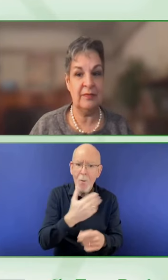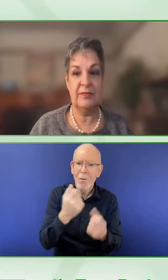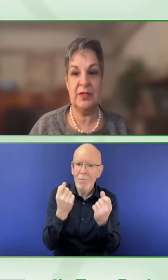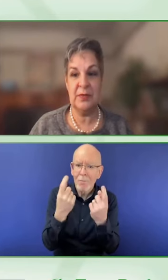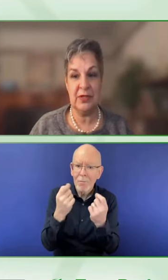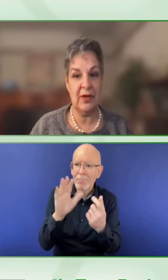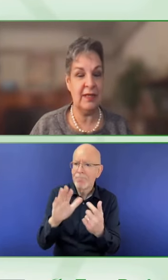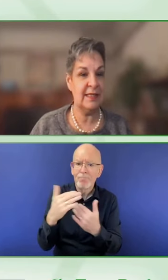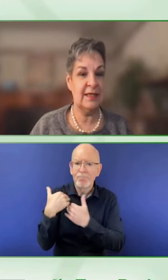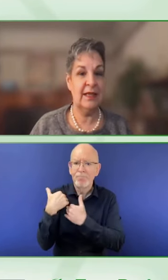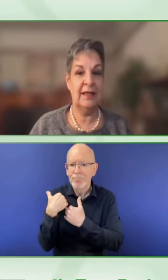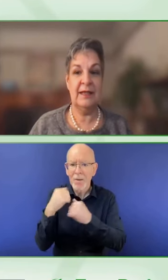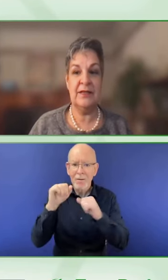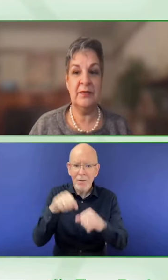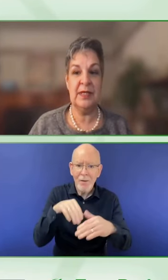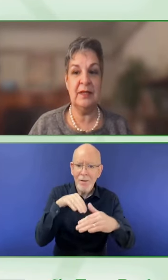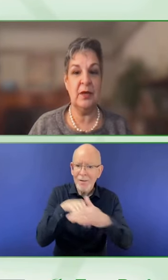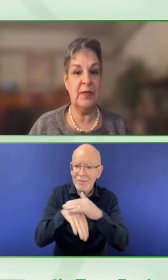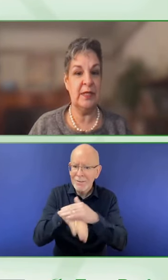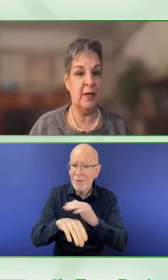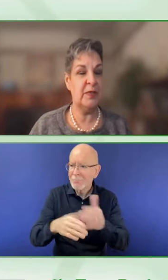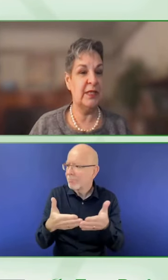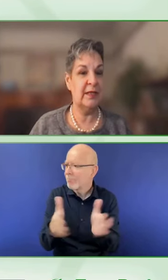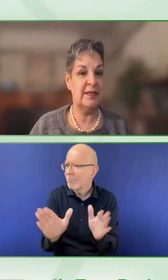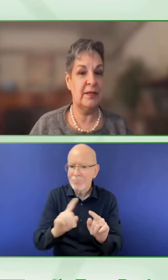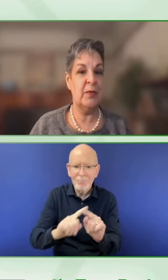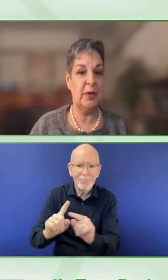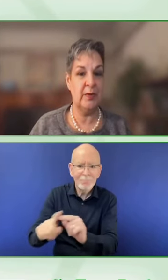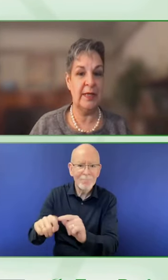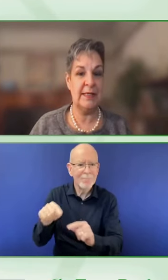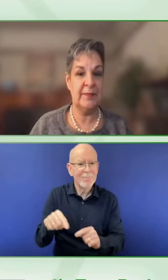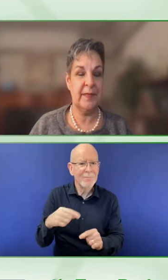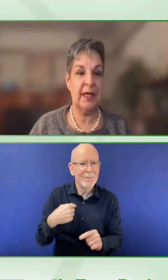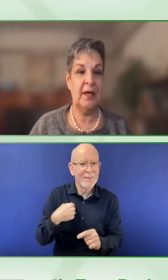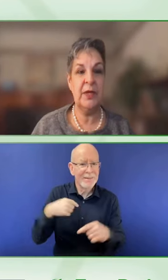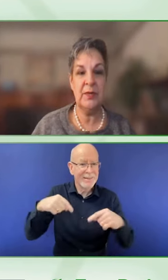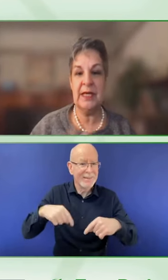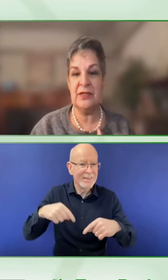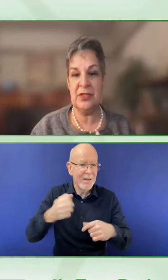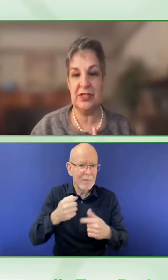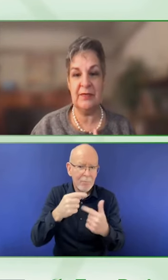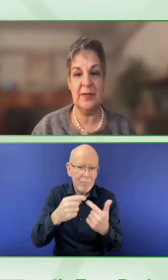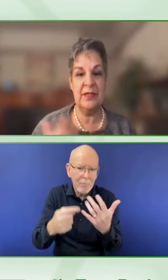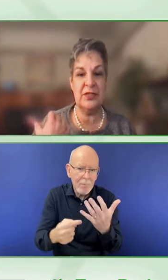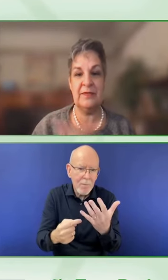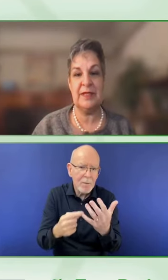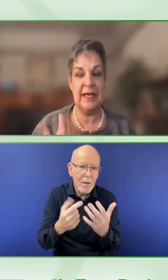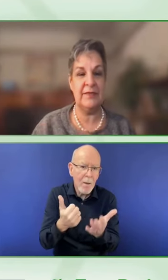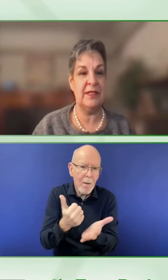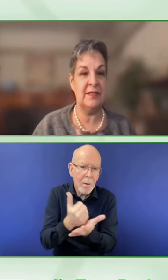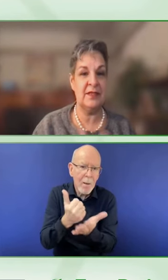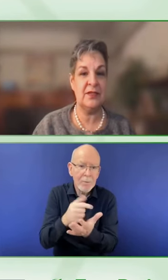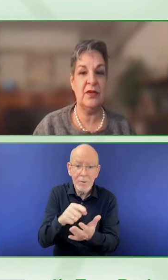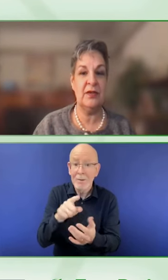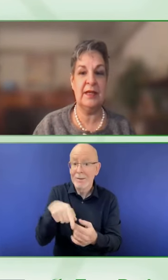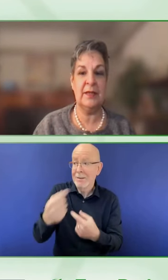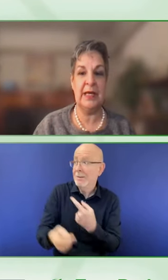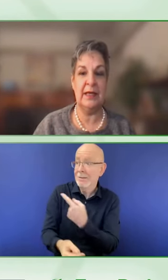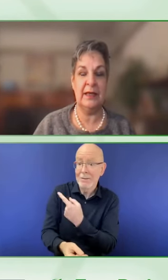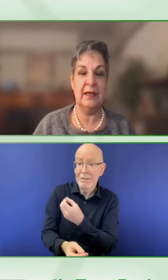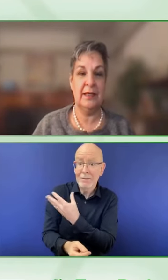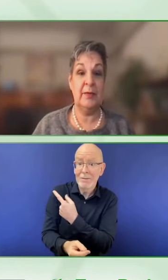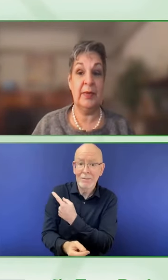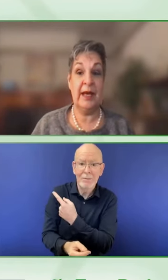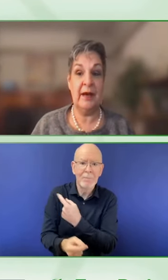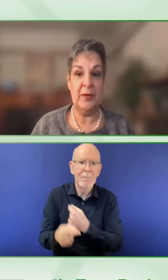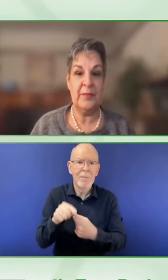much rework, too much cost led to really low adoption and slow progress. And we knew we had to shift. We had to shift left and start at